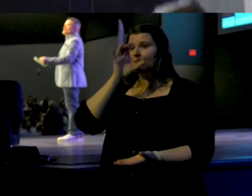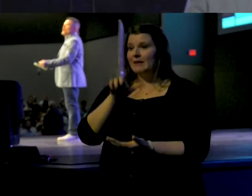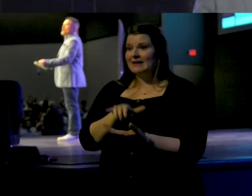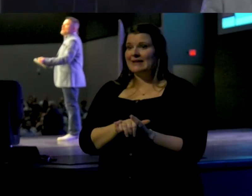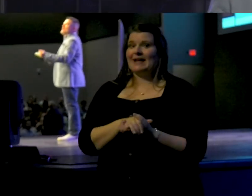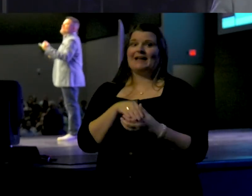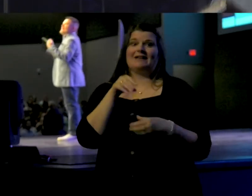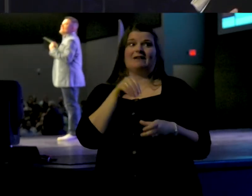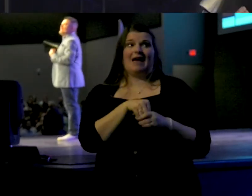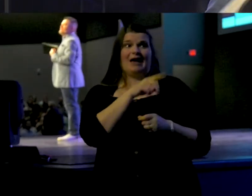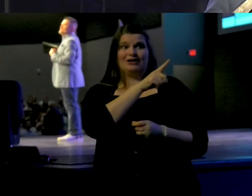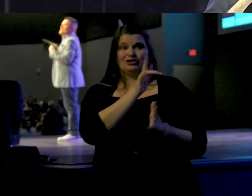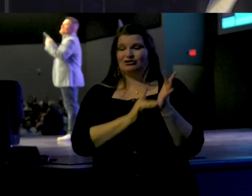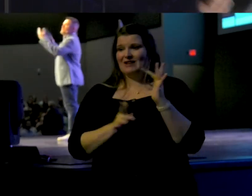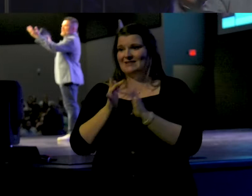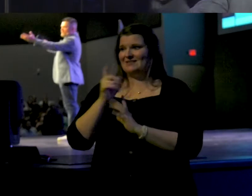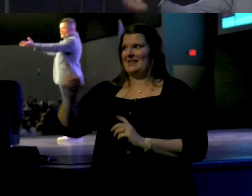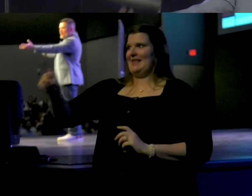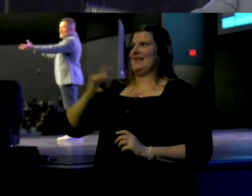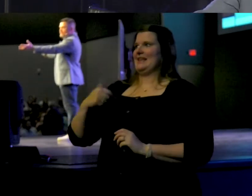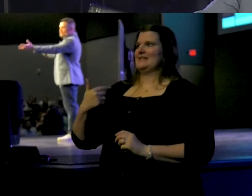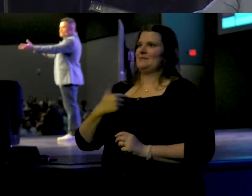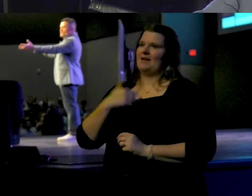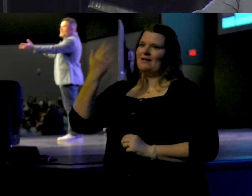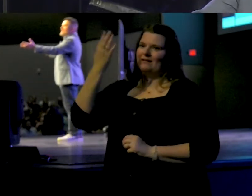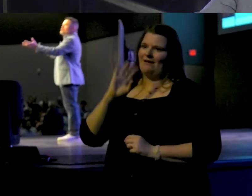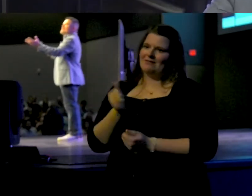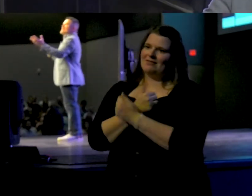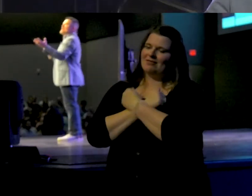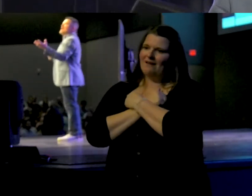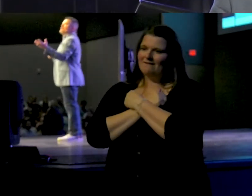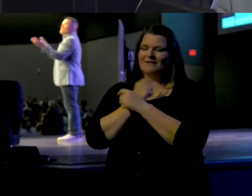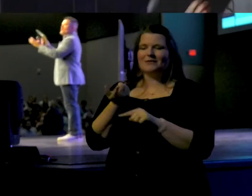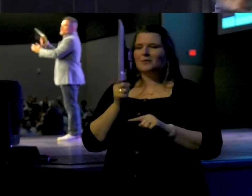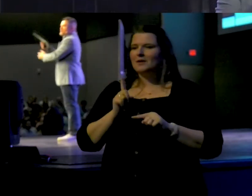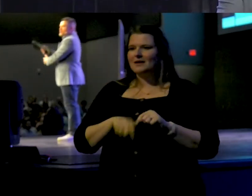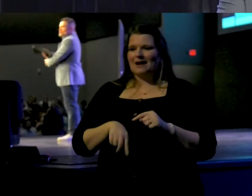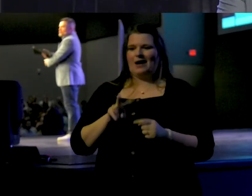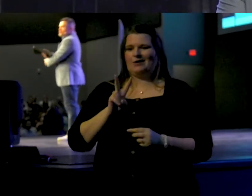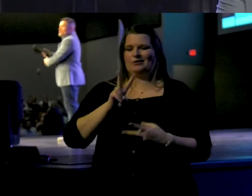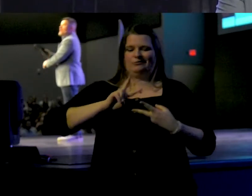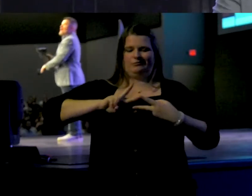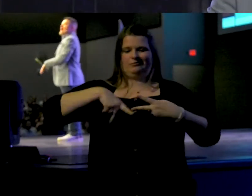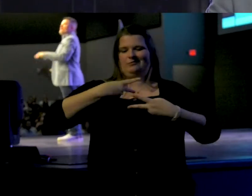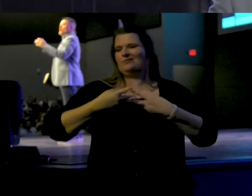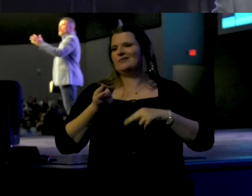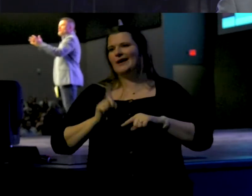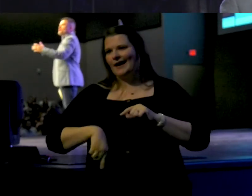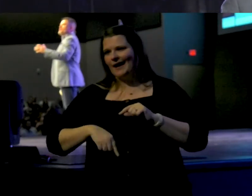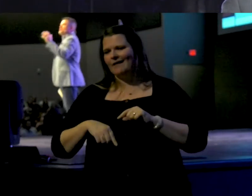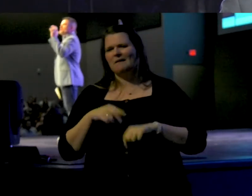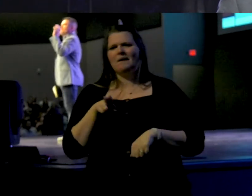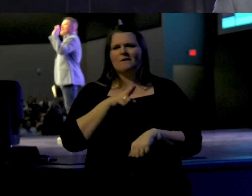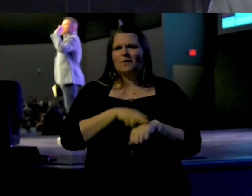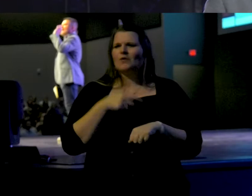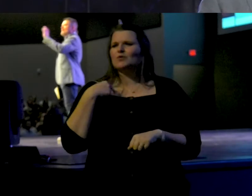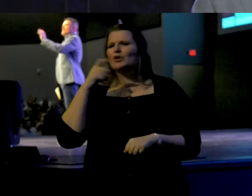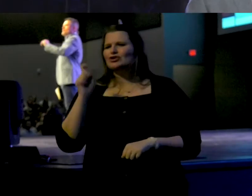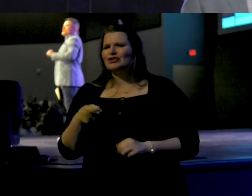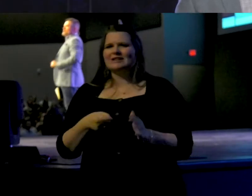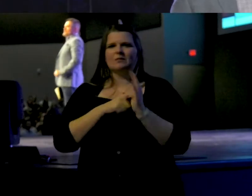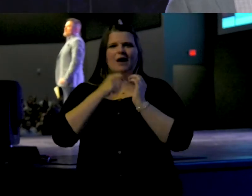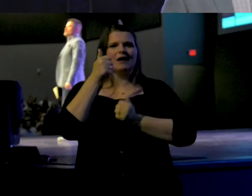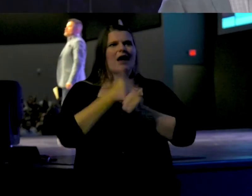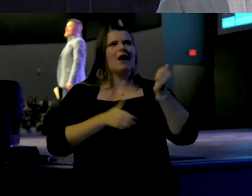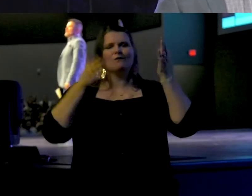in a risen Lord that gives me the love of God. You cannot reverse the two. Of course, we should demand that